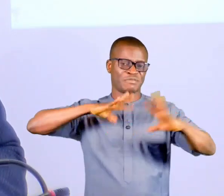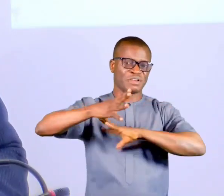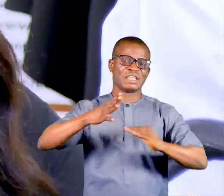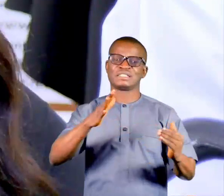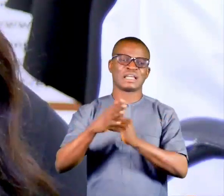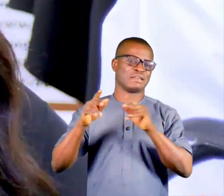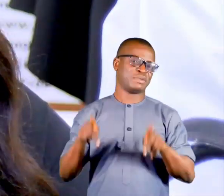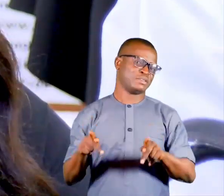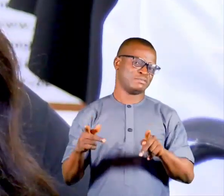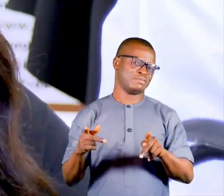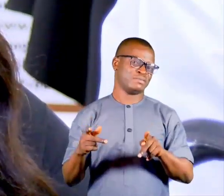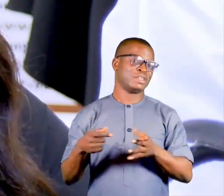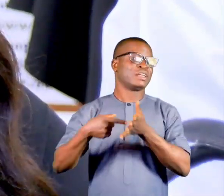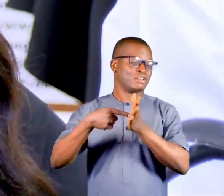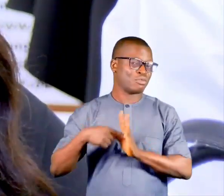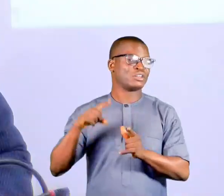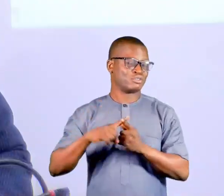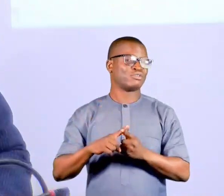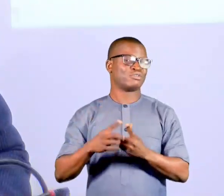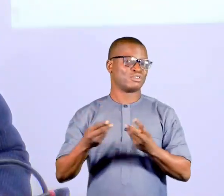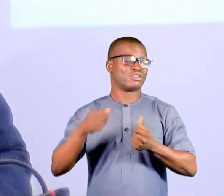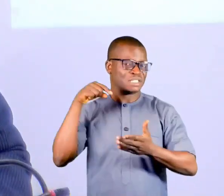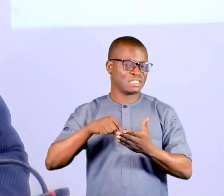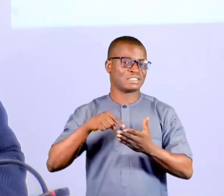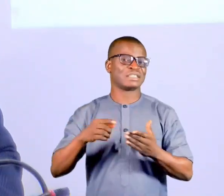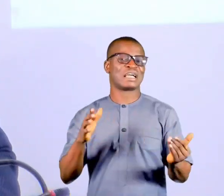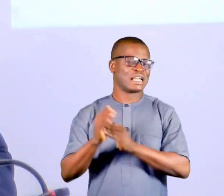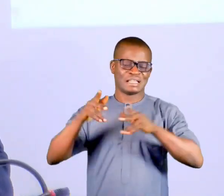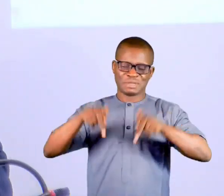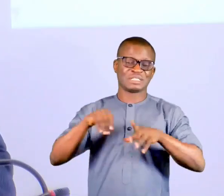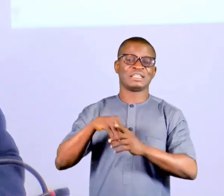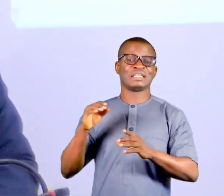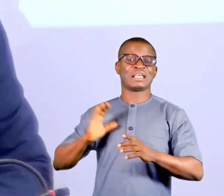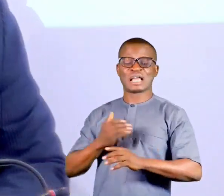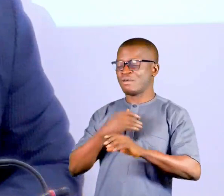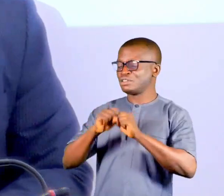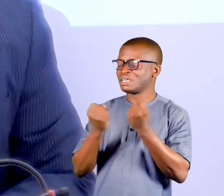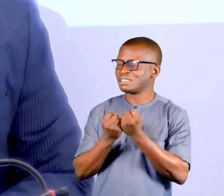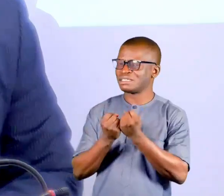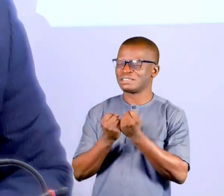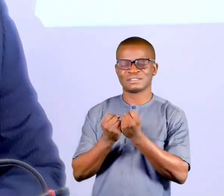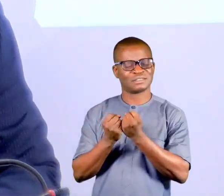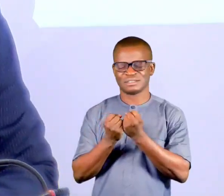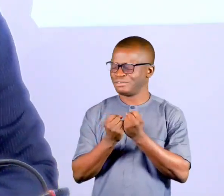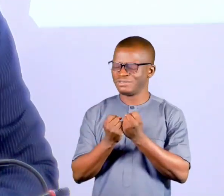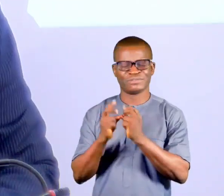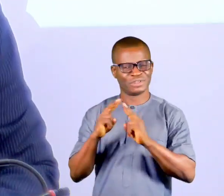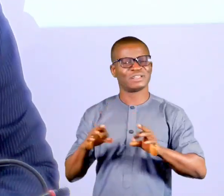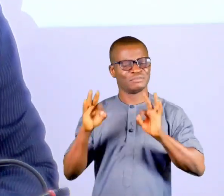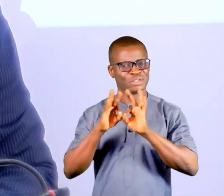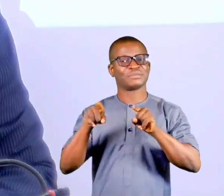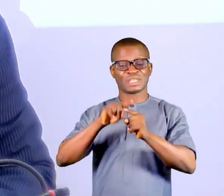persons. The need to tackle sexual and gender-based violence against persons in our society cannot be over-emphasized,